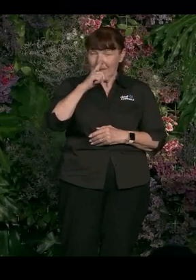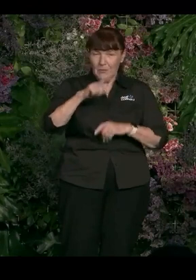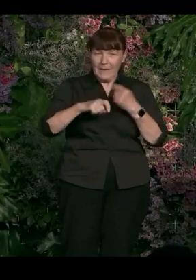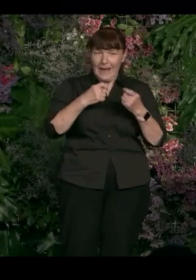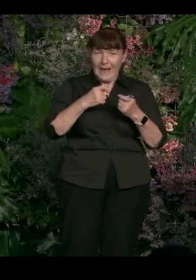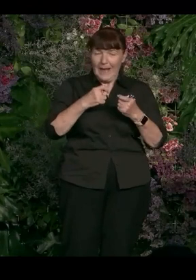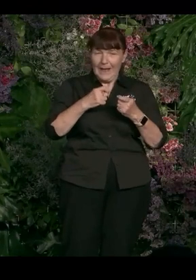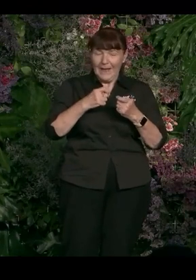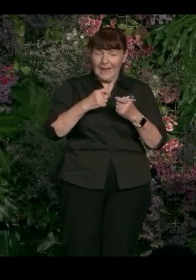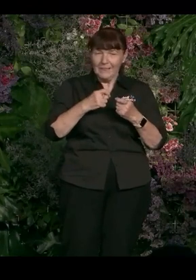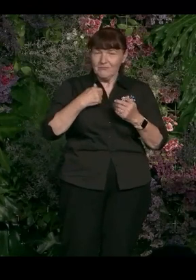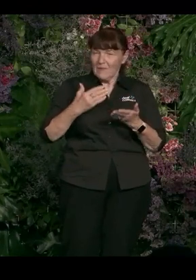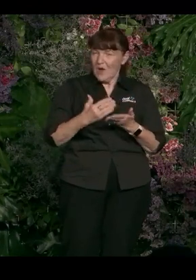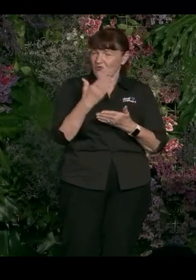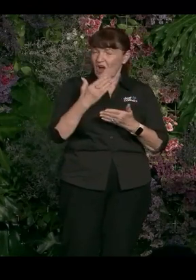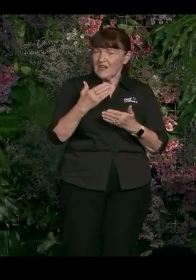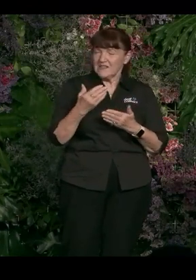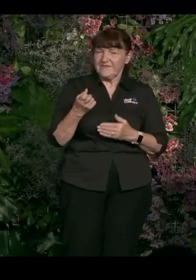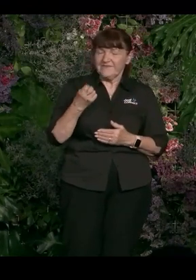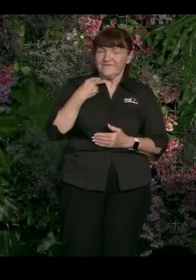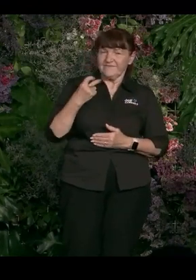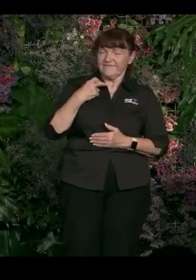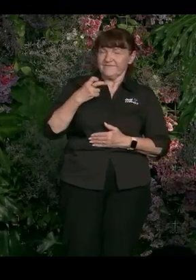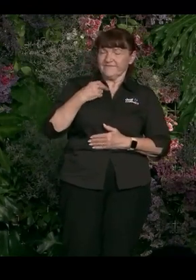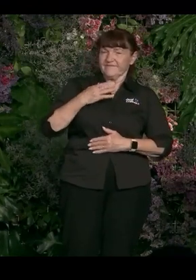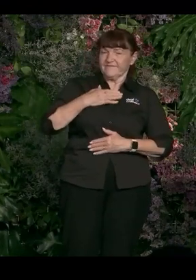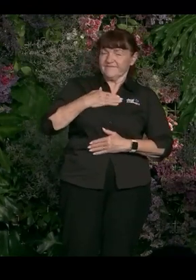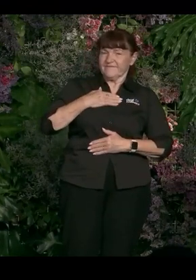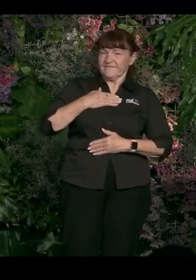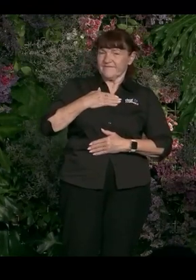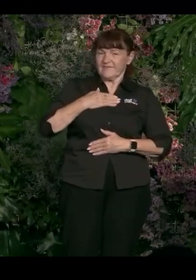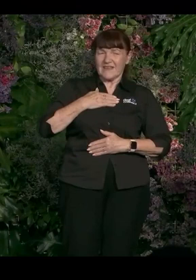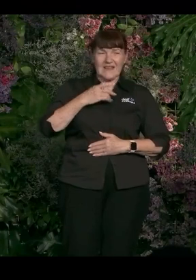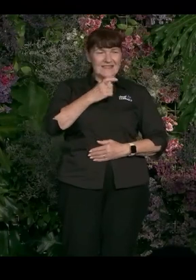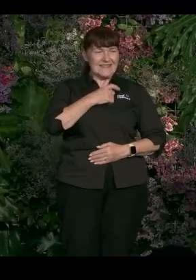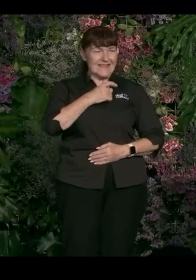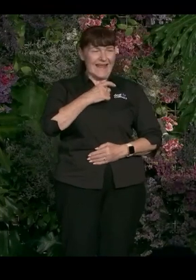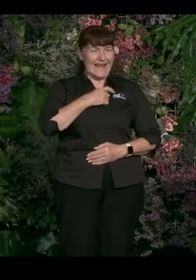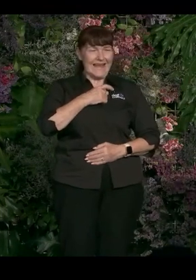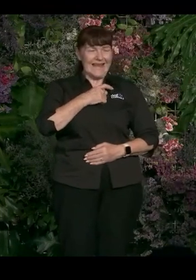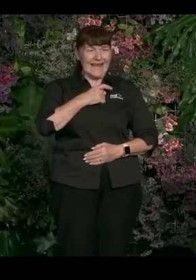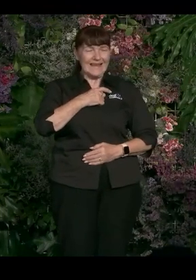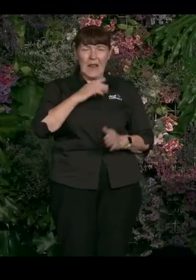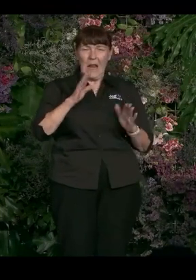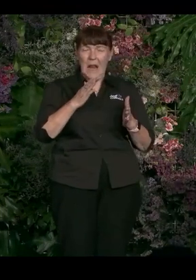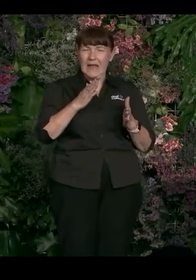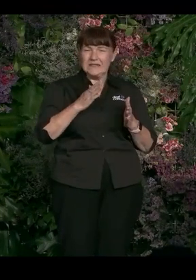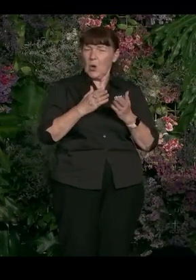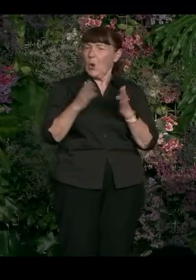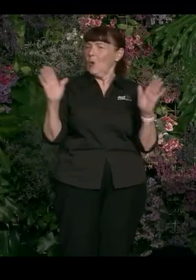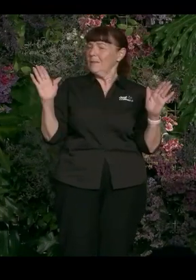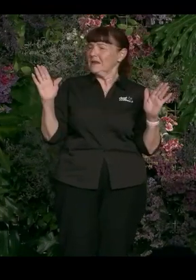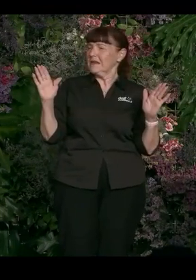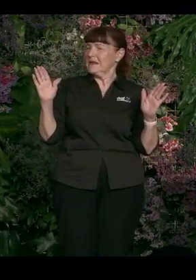well as they're losing rights, people also become narrower. If you're scared, you get narrower. Your capacity to be open and